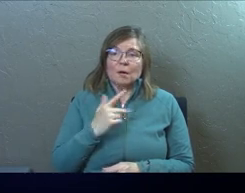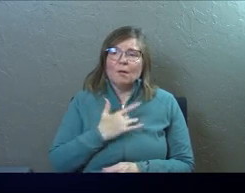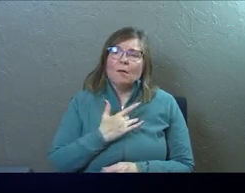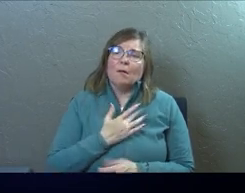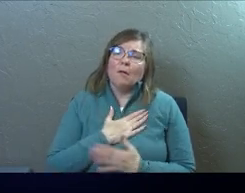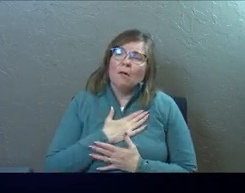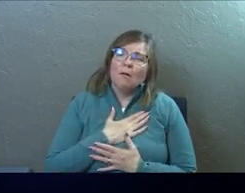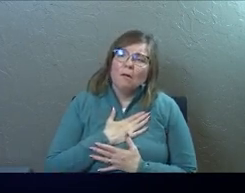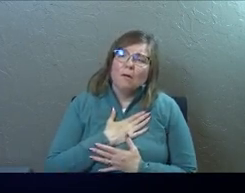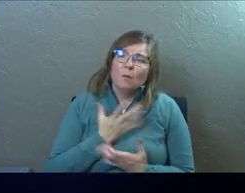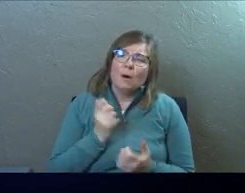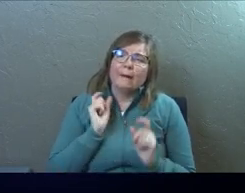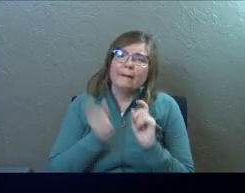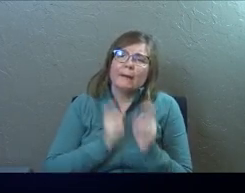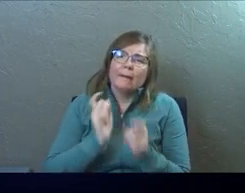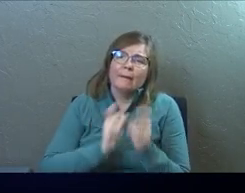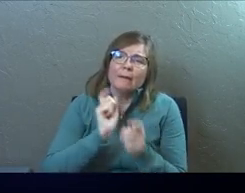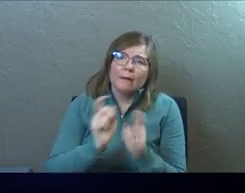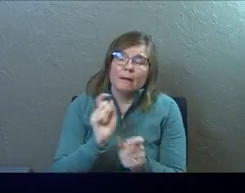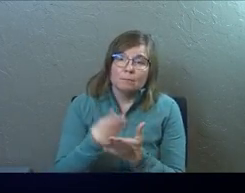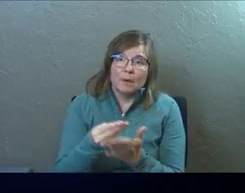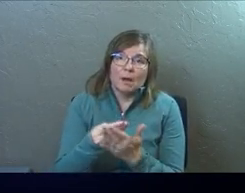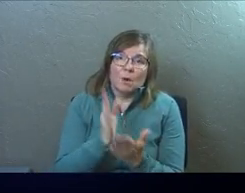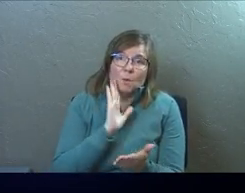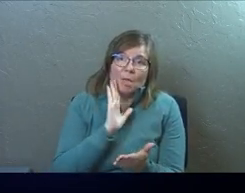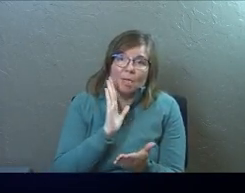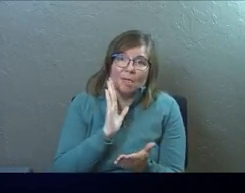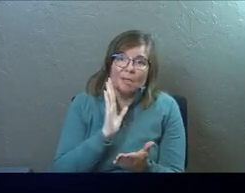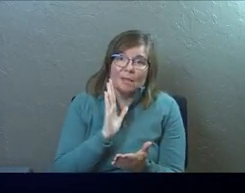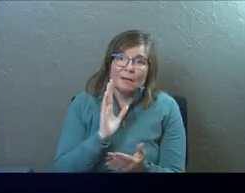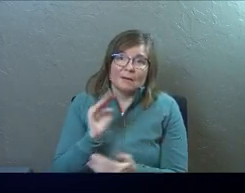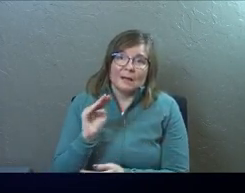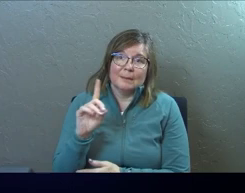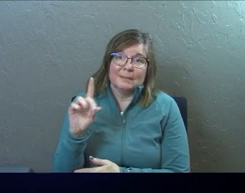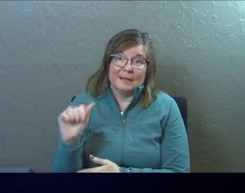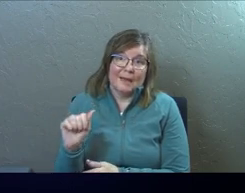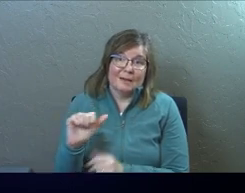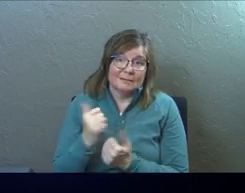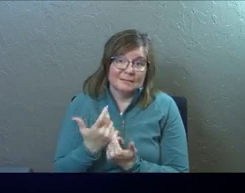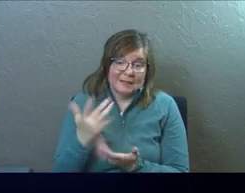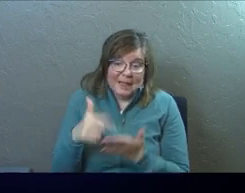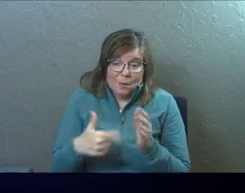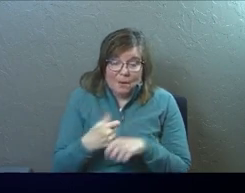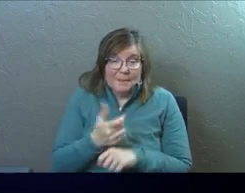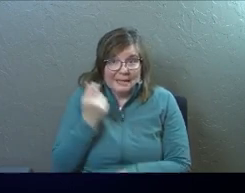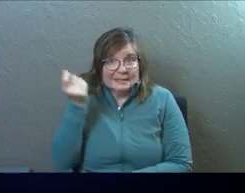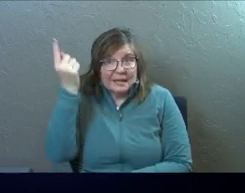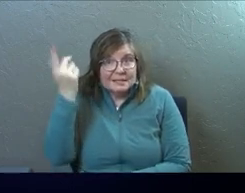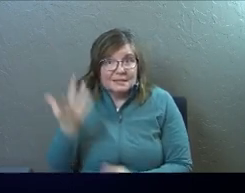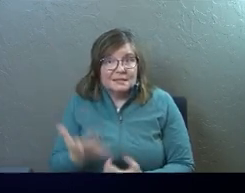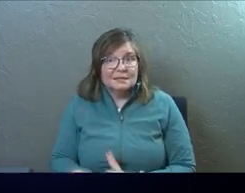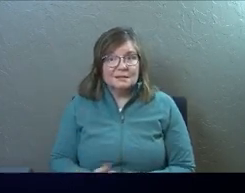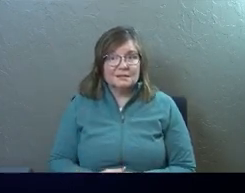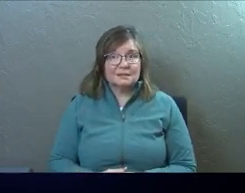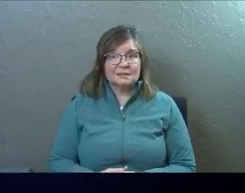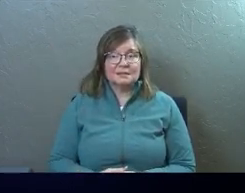our hearts, and we're going to want to give a whole lot of money to the MDA Association. That's what makes sense.